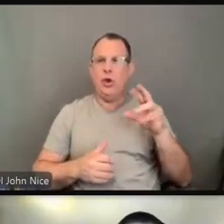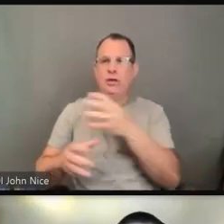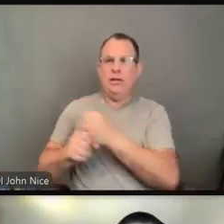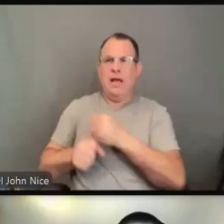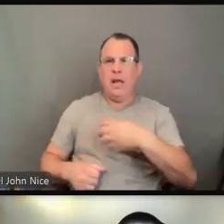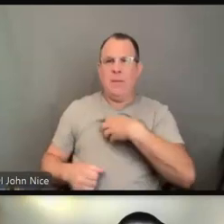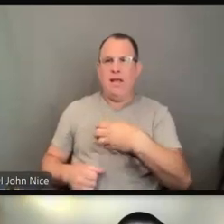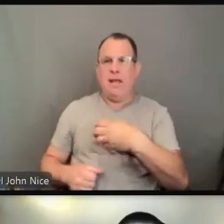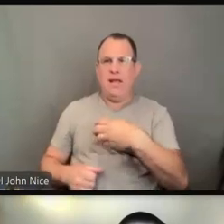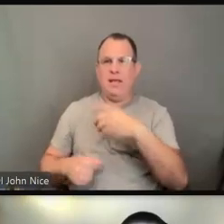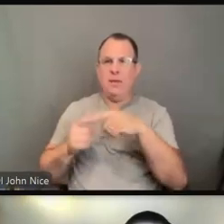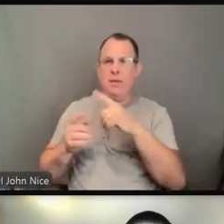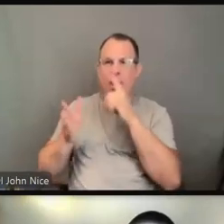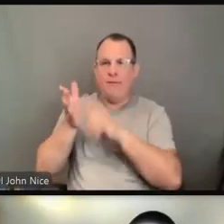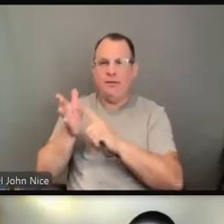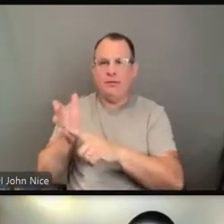long does it usually take?